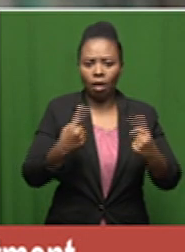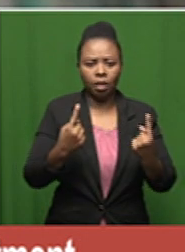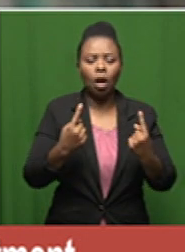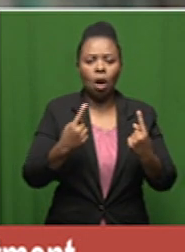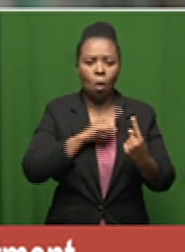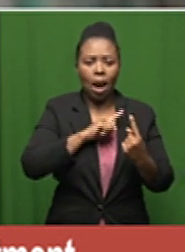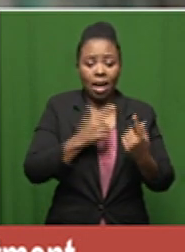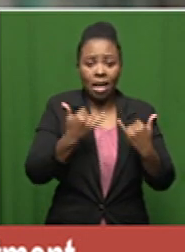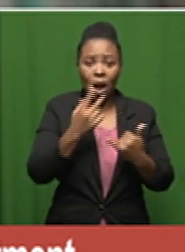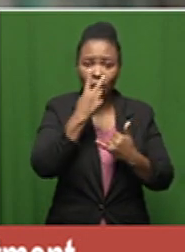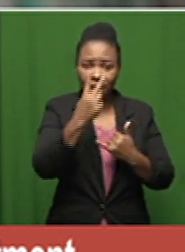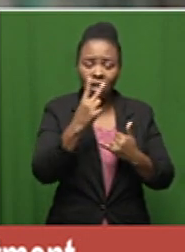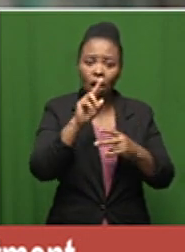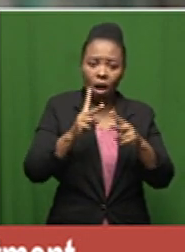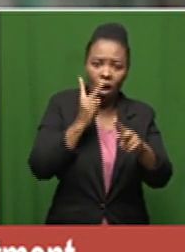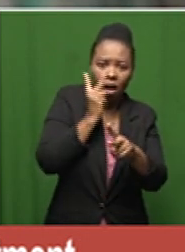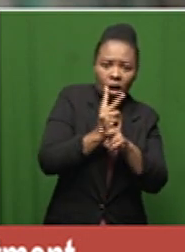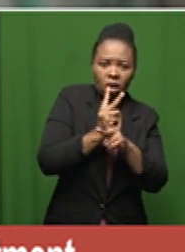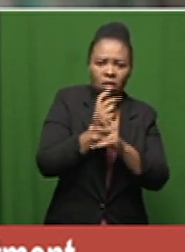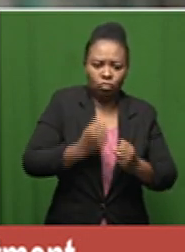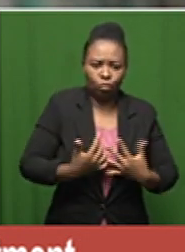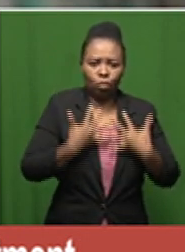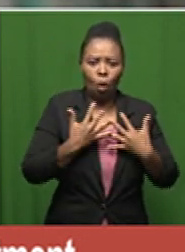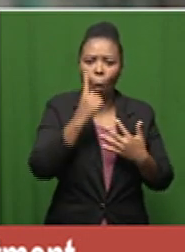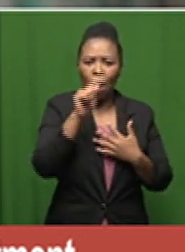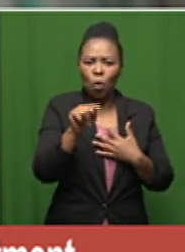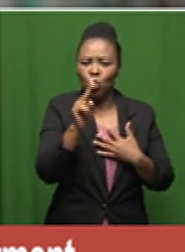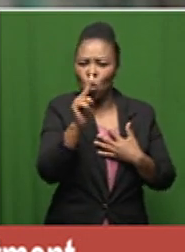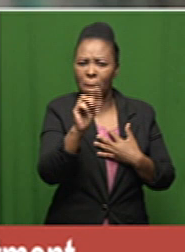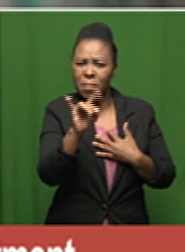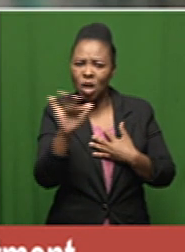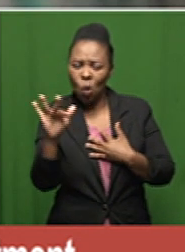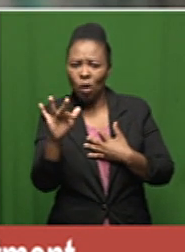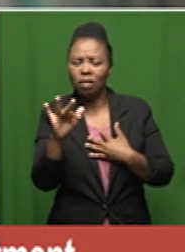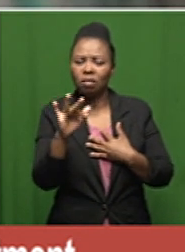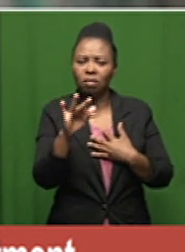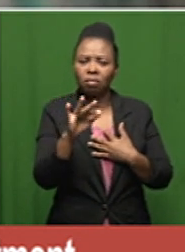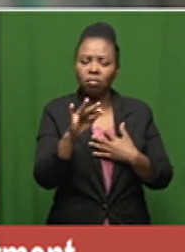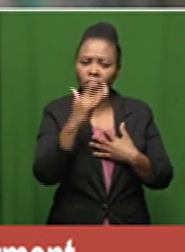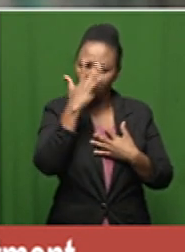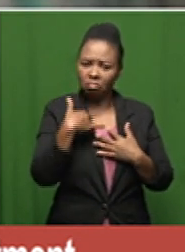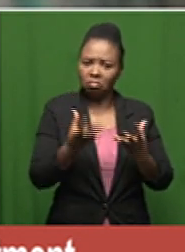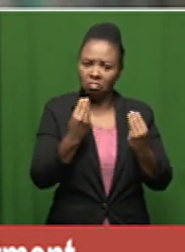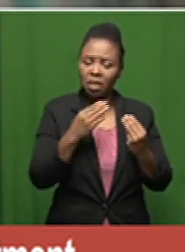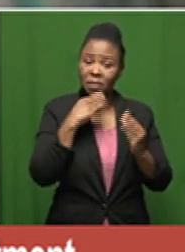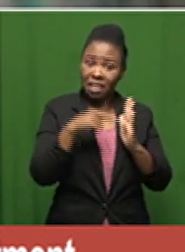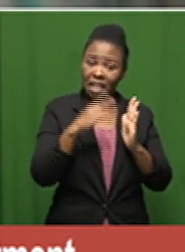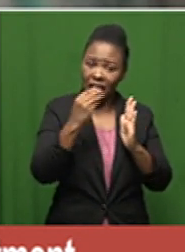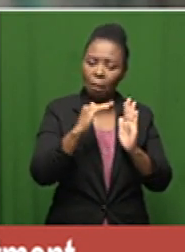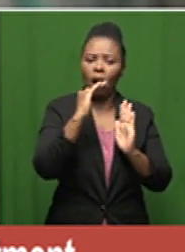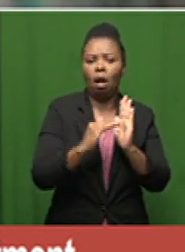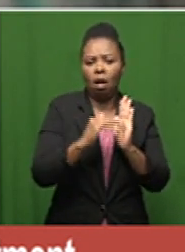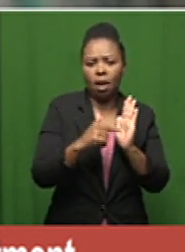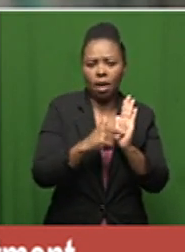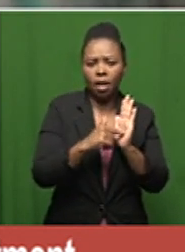300 reinfections out of 1.2 million positives that's uh a very low number and that probably